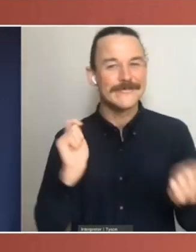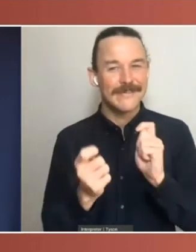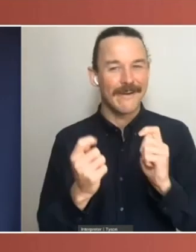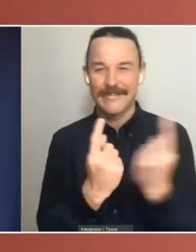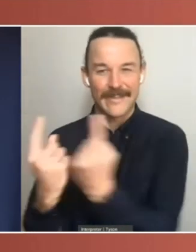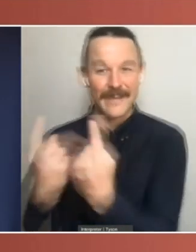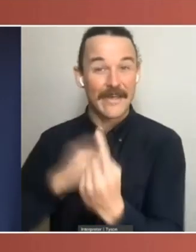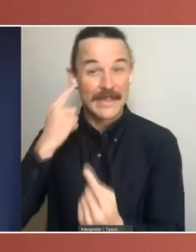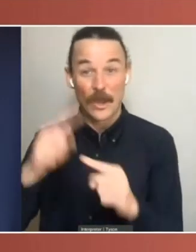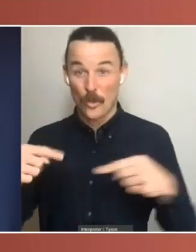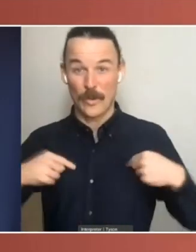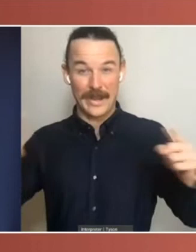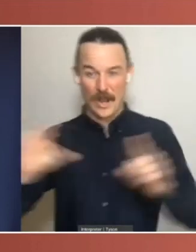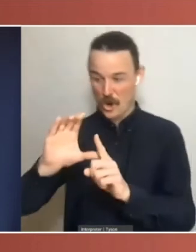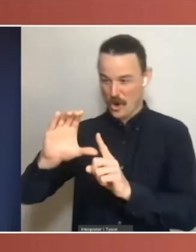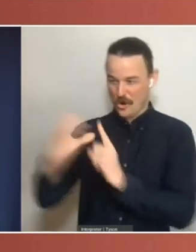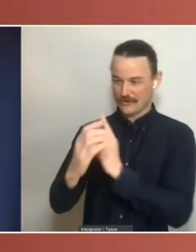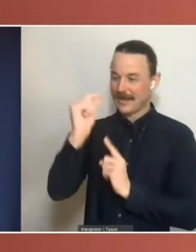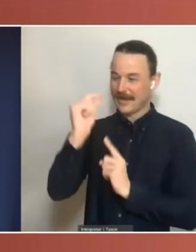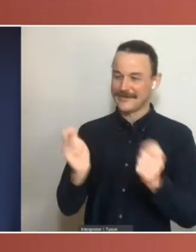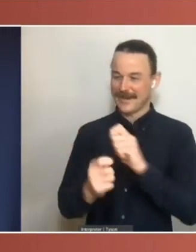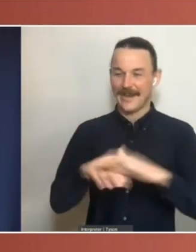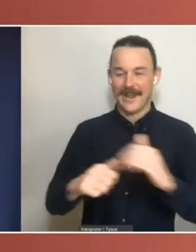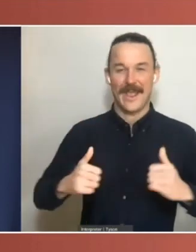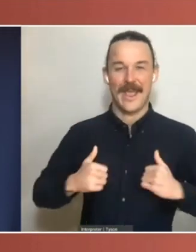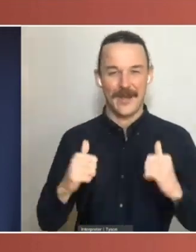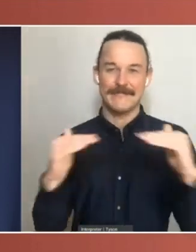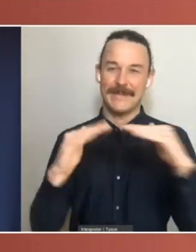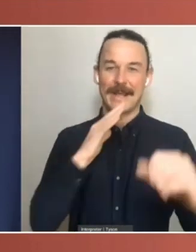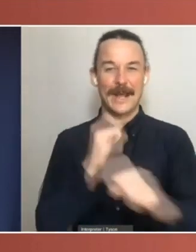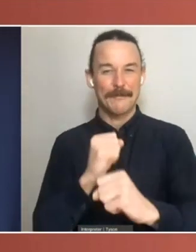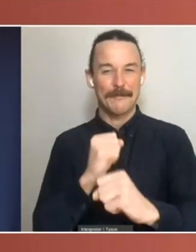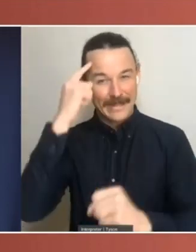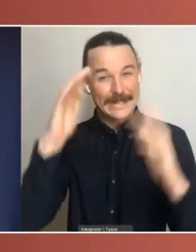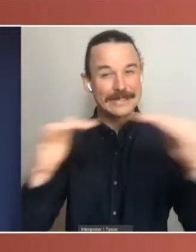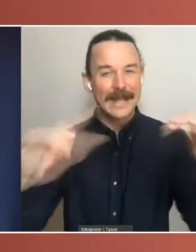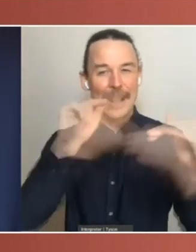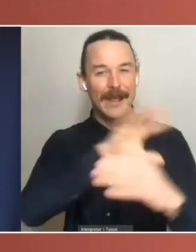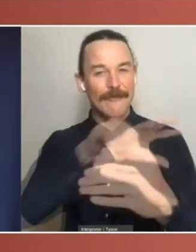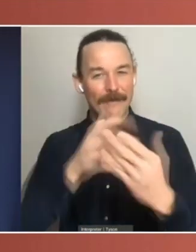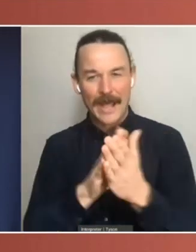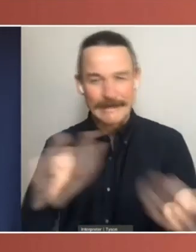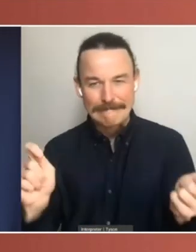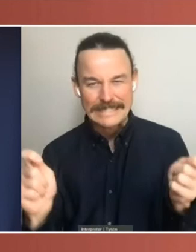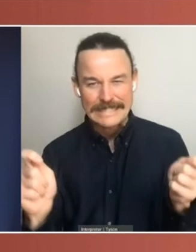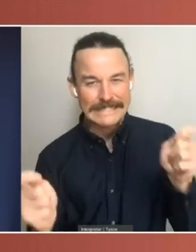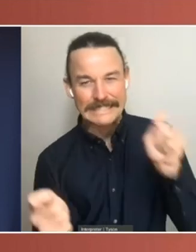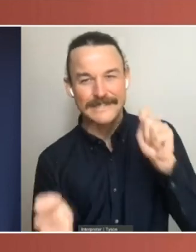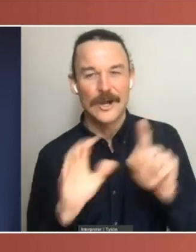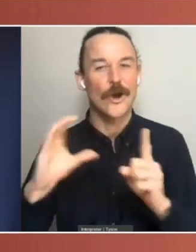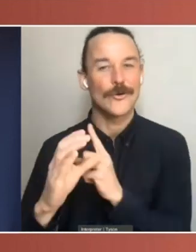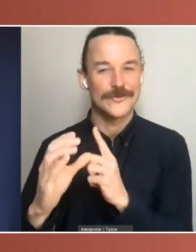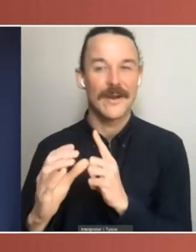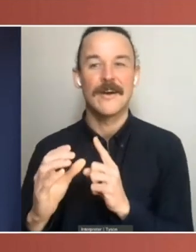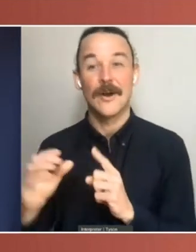the Senate can be part of that culture change, and its committees can be part of that if they're backed up by a Senate willing